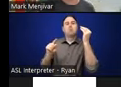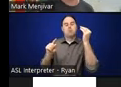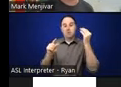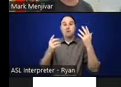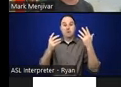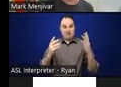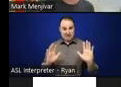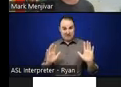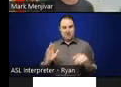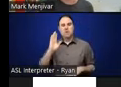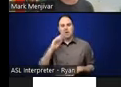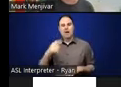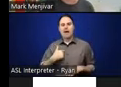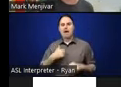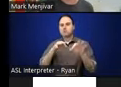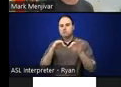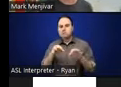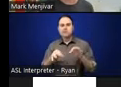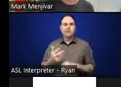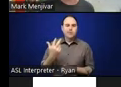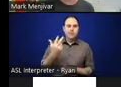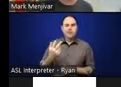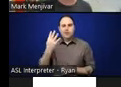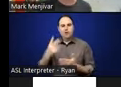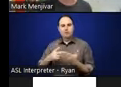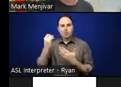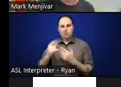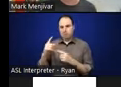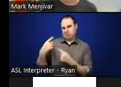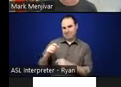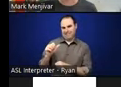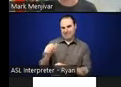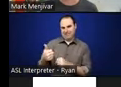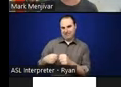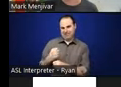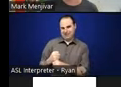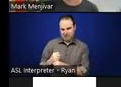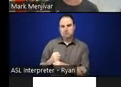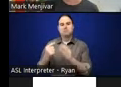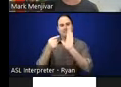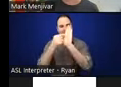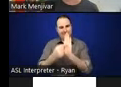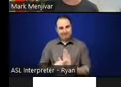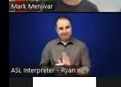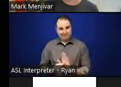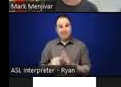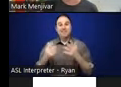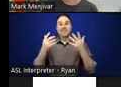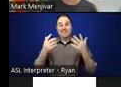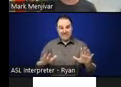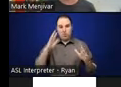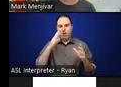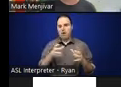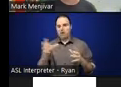done over the past decade to give some examples. And then we're going to have an opportunity to go into breakout rooms together.